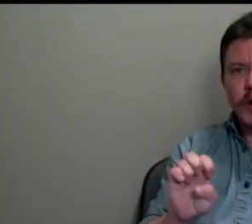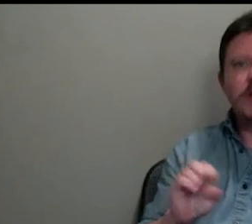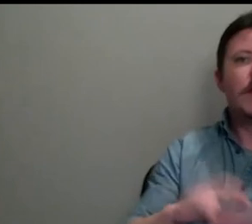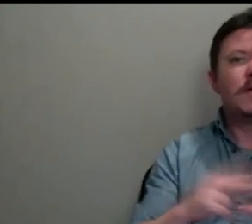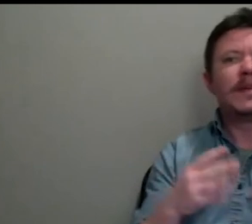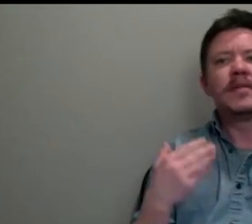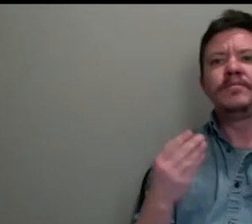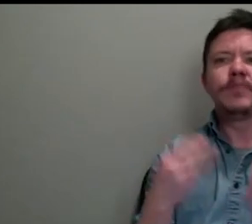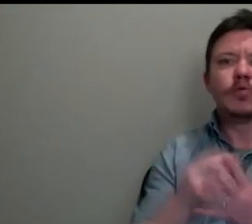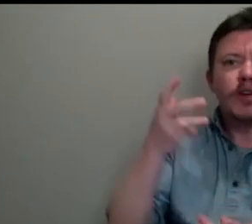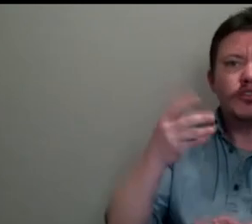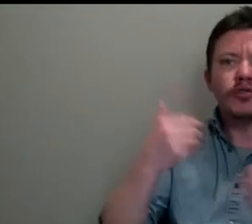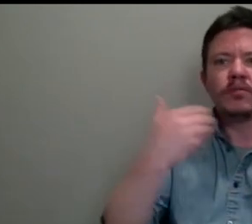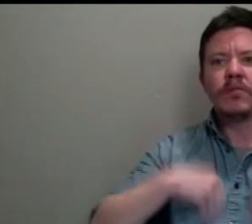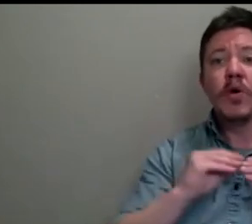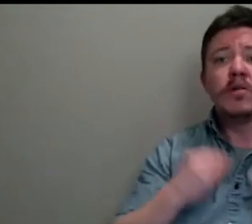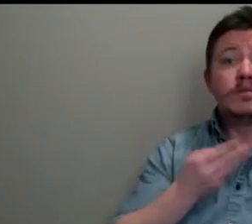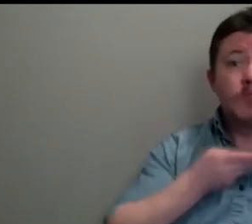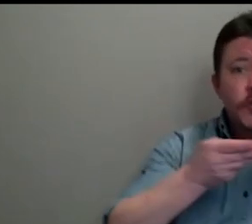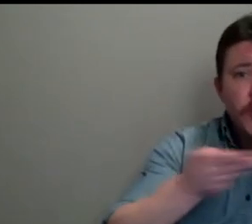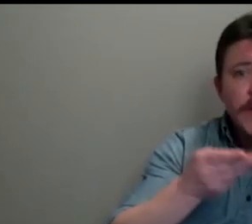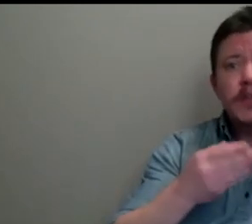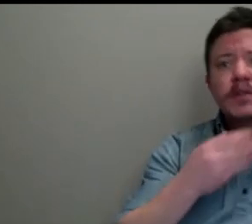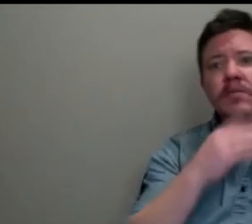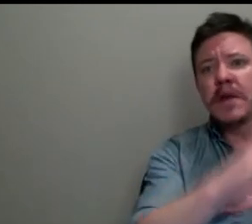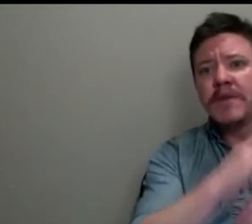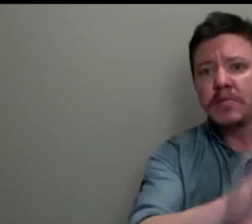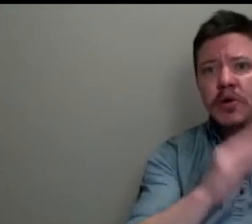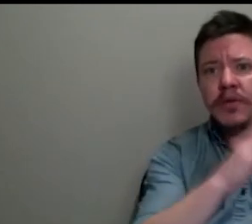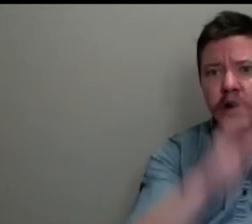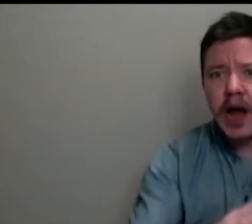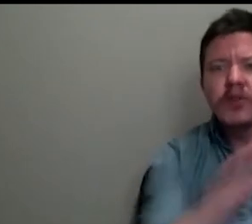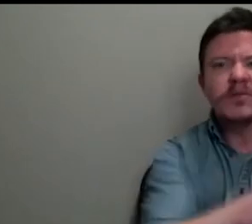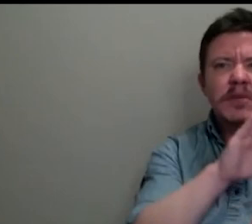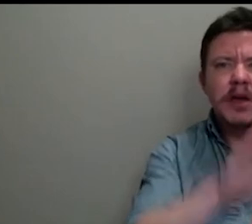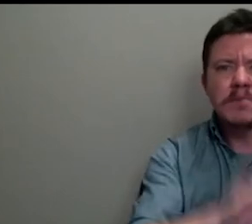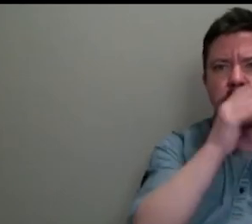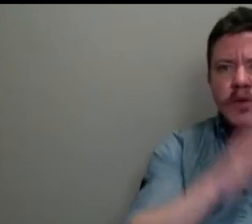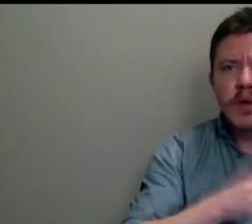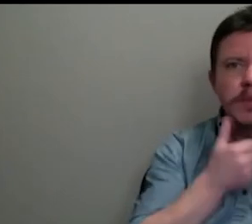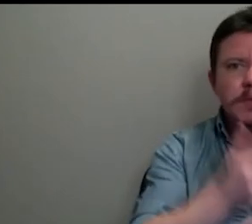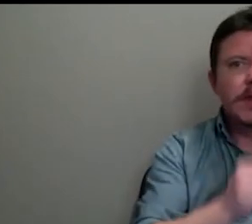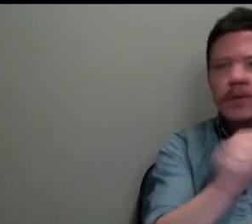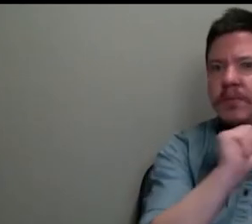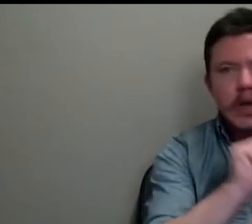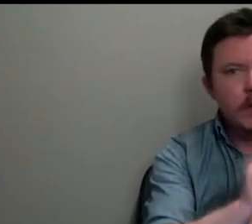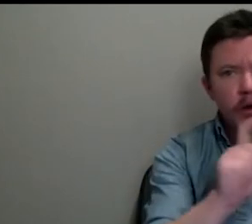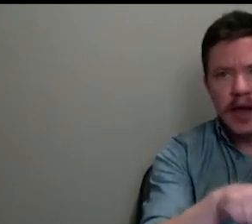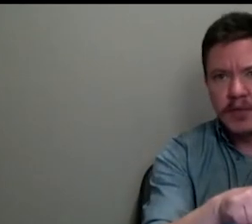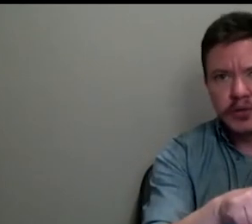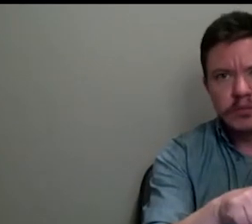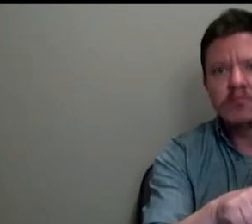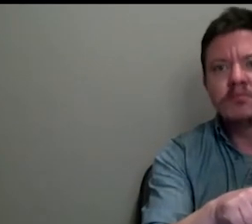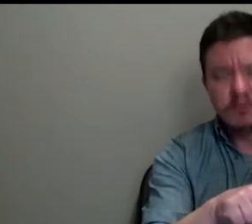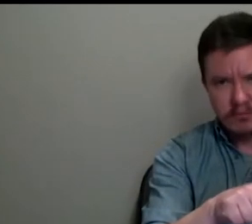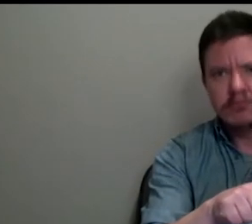and would be perhaps married to or become married to women who didn't necessarily engage in quite